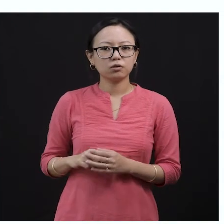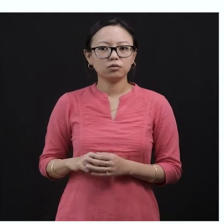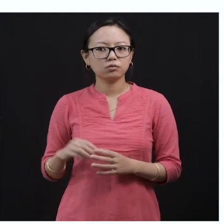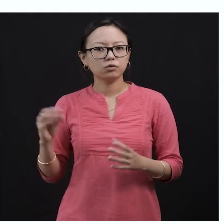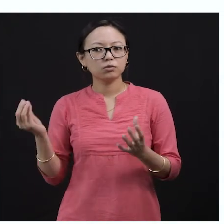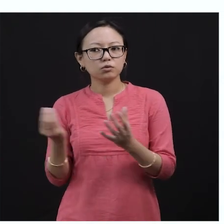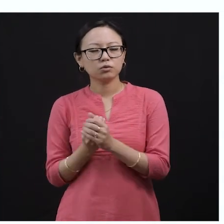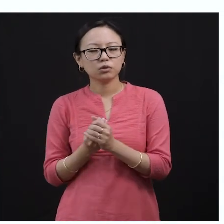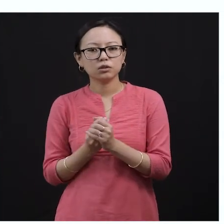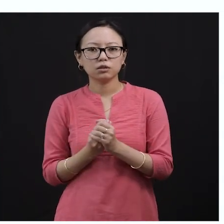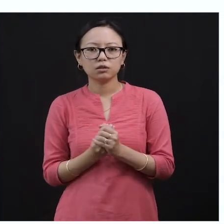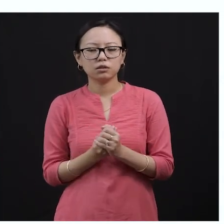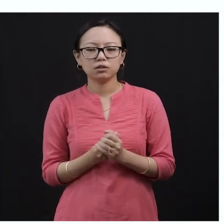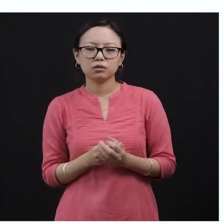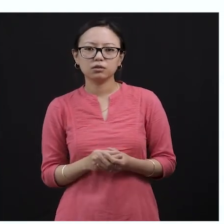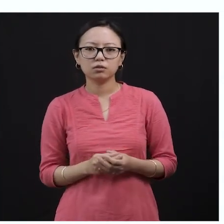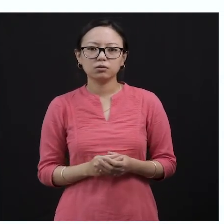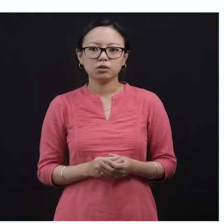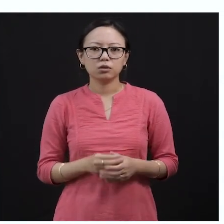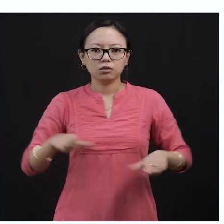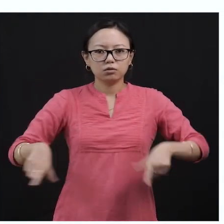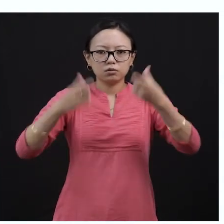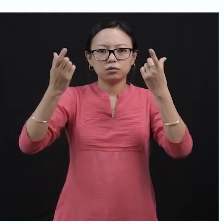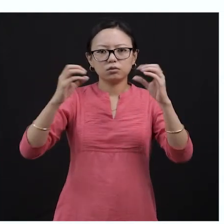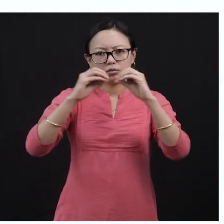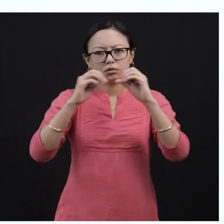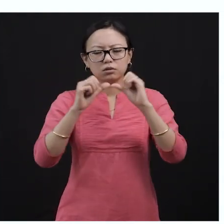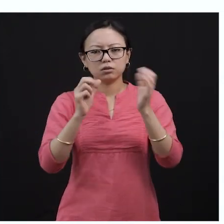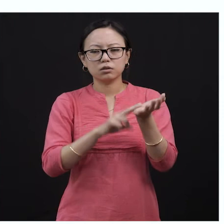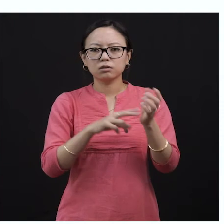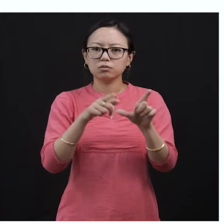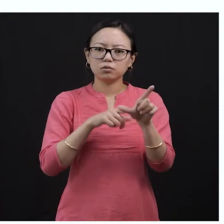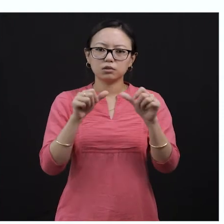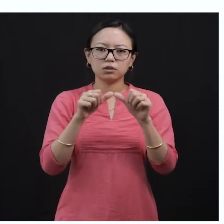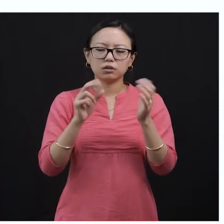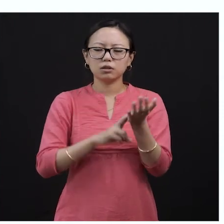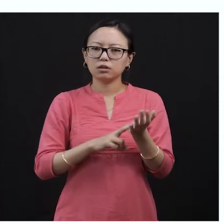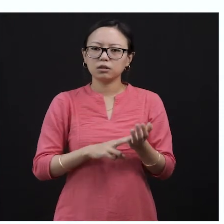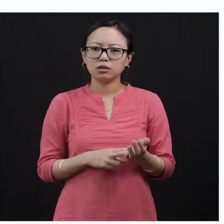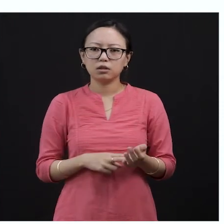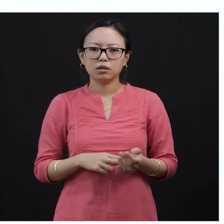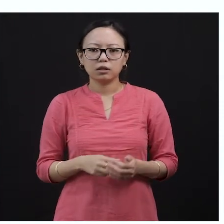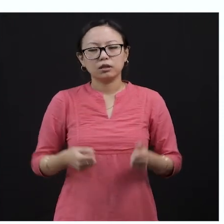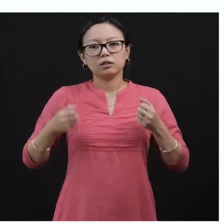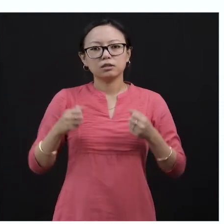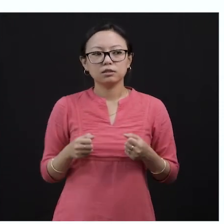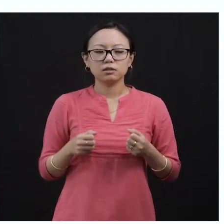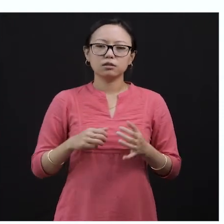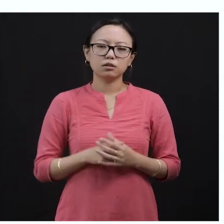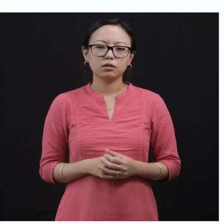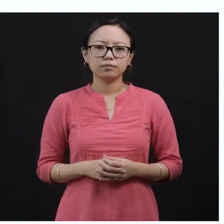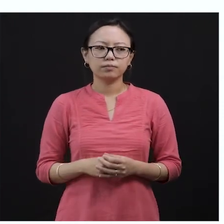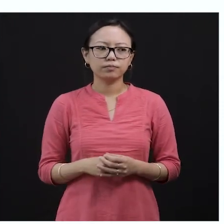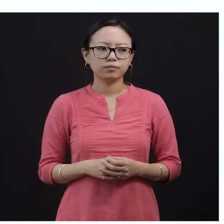day every single day together on the banyan tree. Now the parents and relatives of the squirrel had nothing to say, but they just said